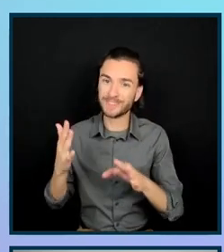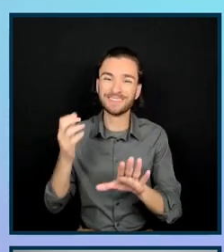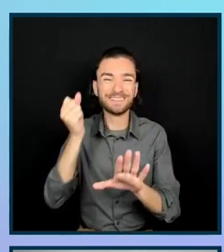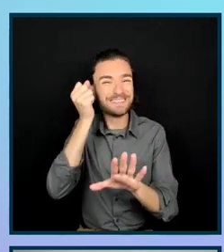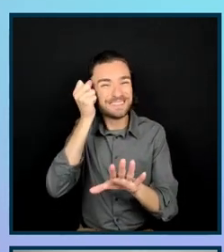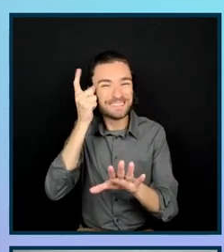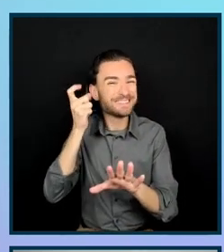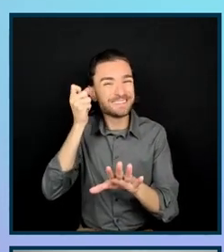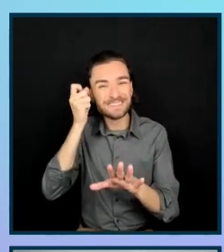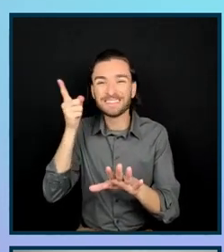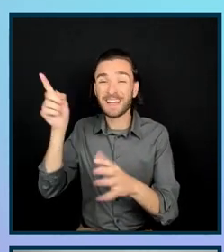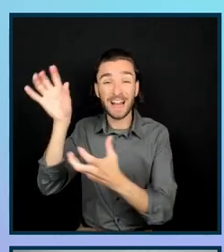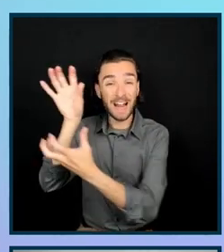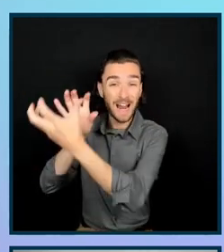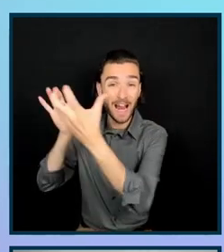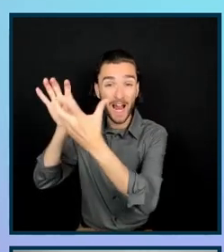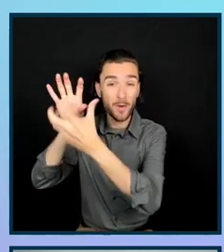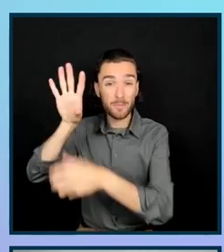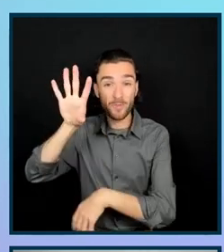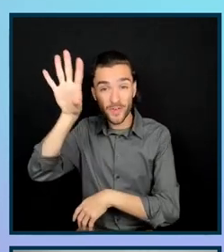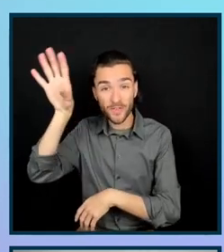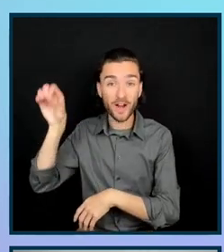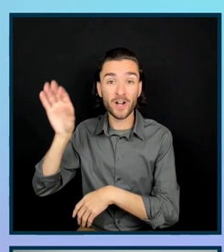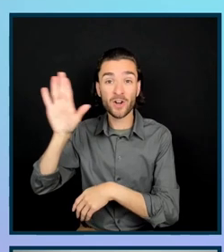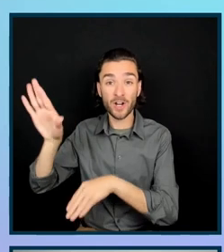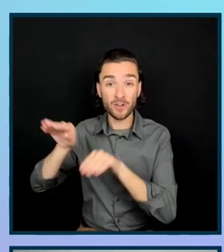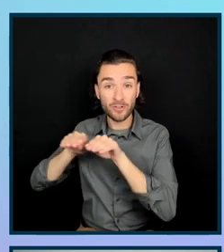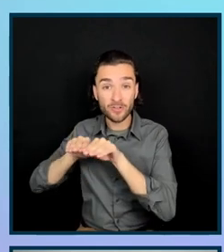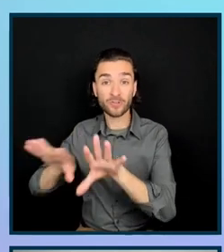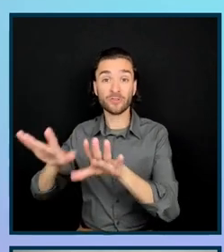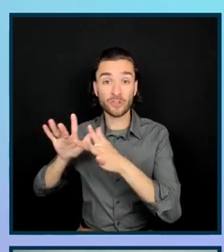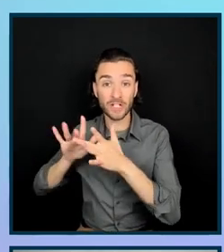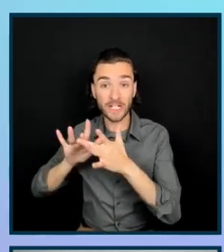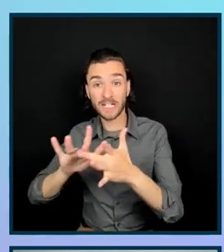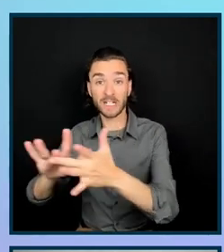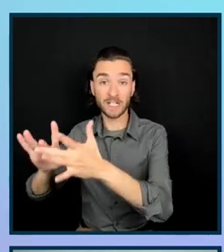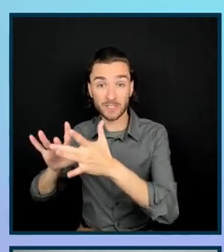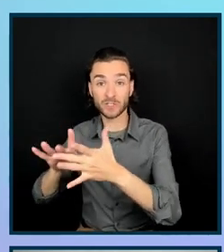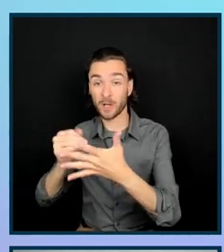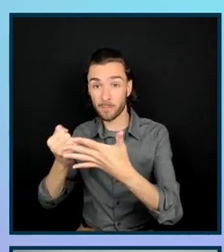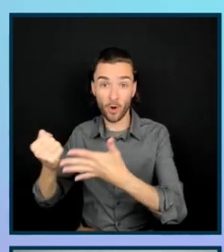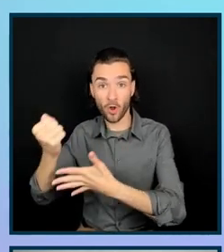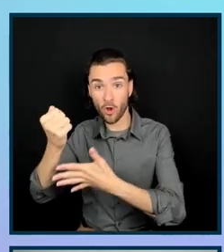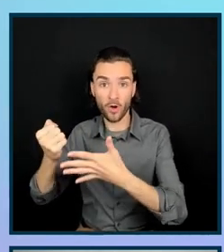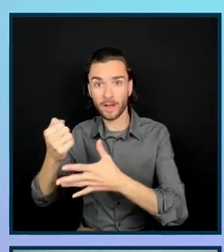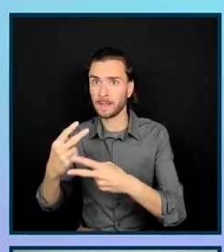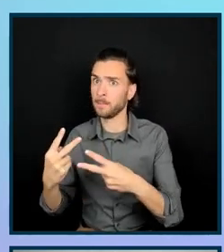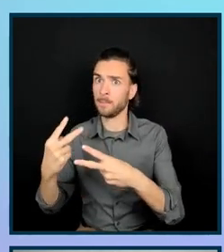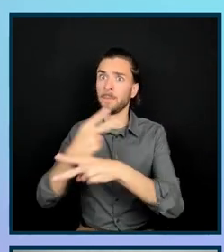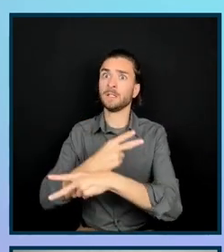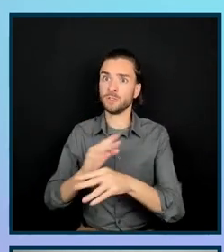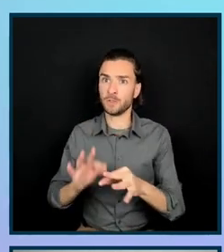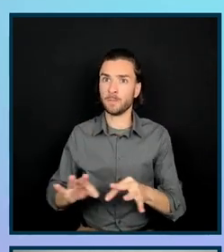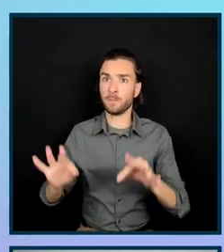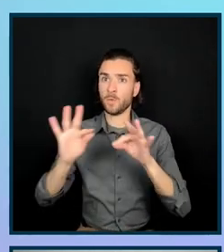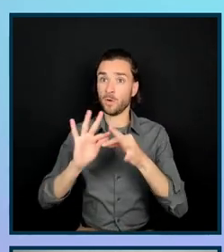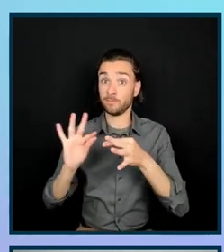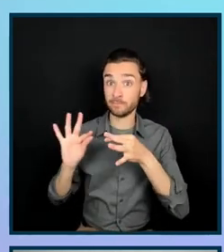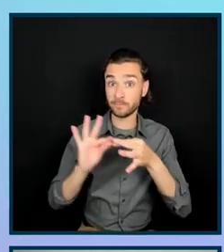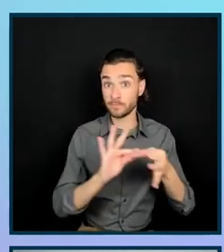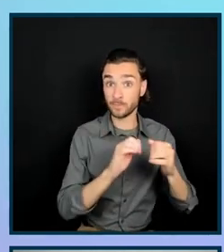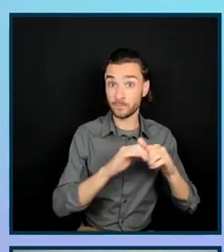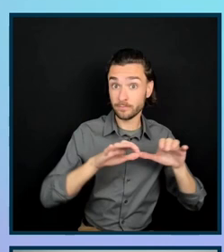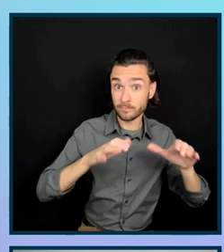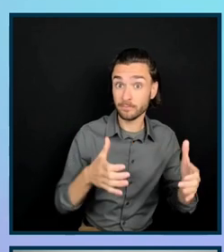reach of this cloud provider and the priorities of the project, it was especially important to speak to users with disabilities. And